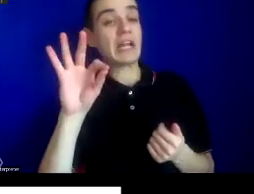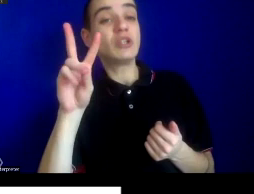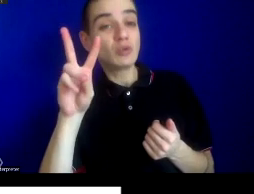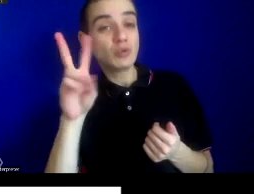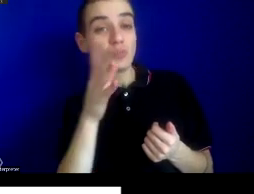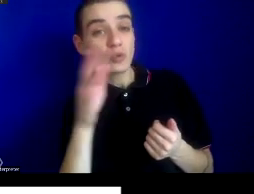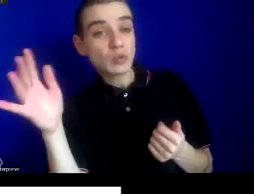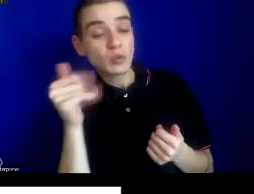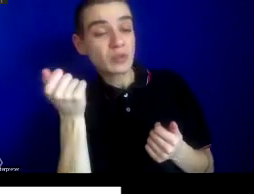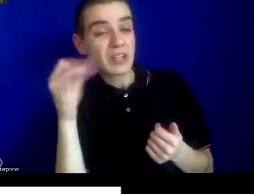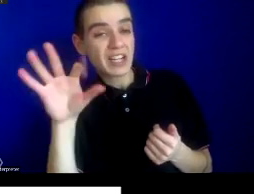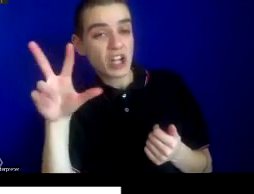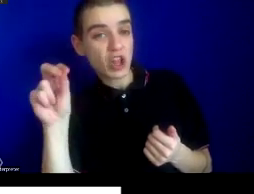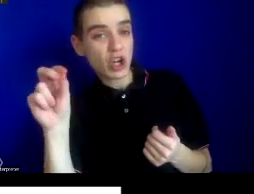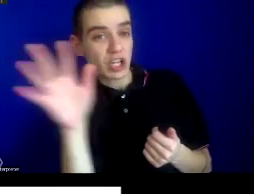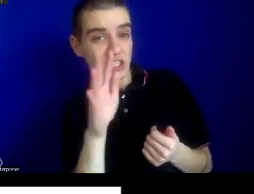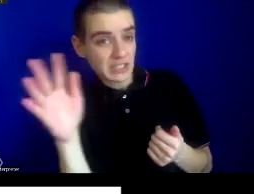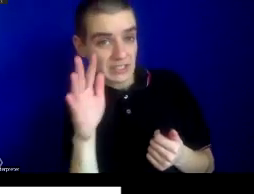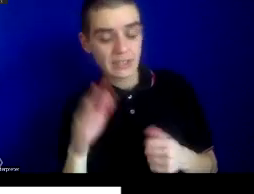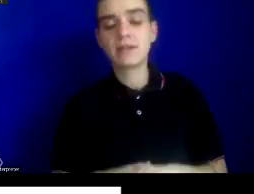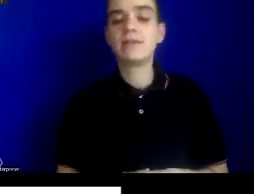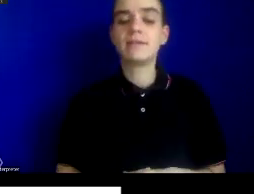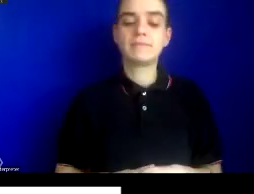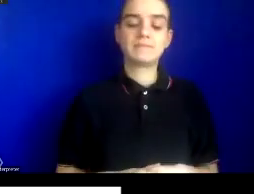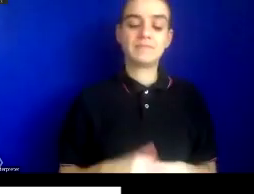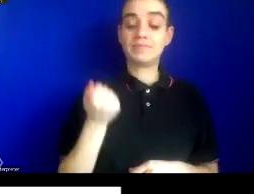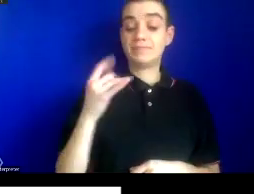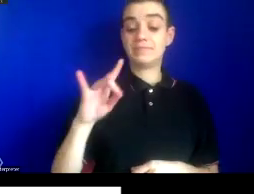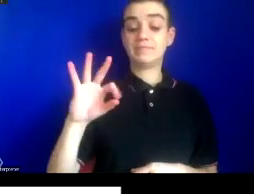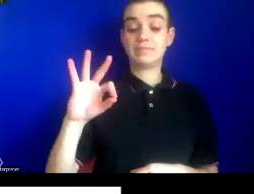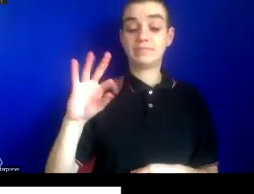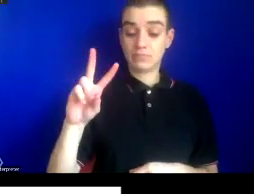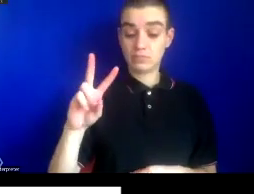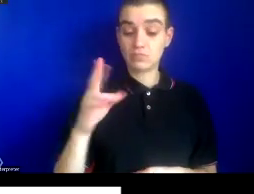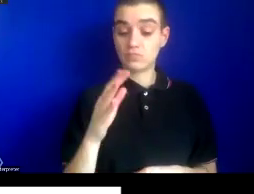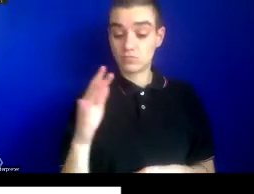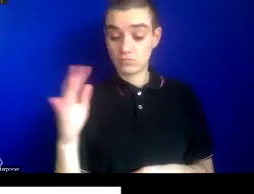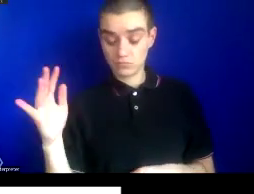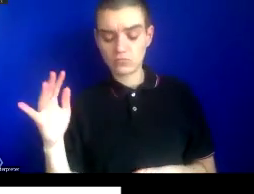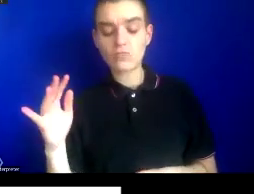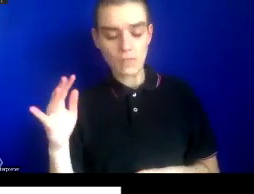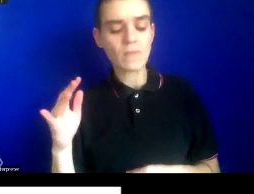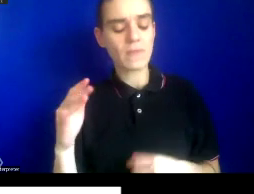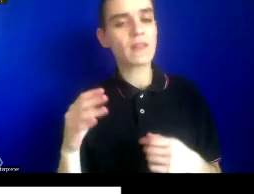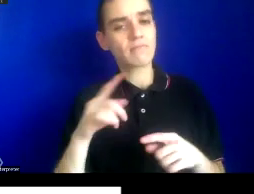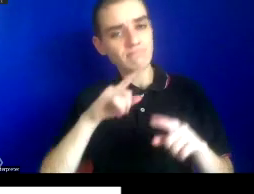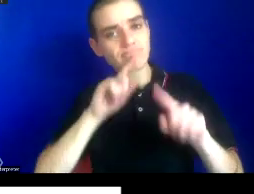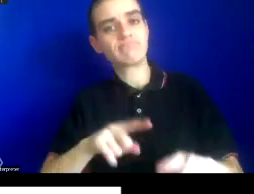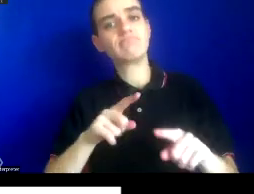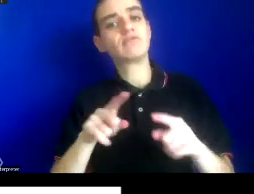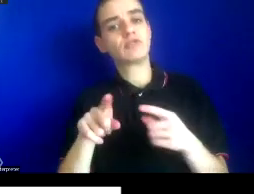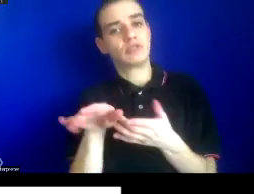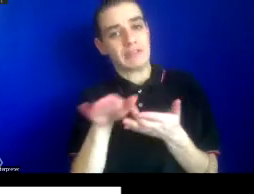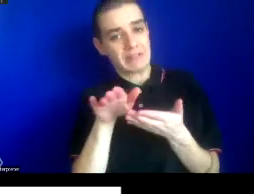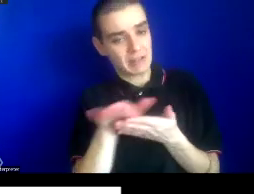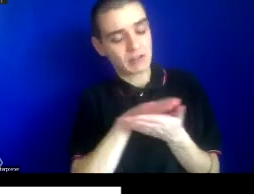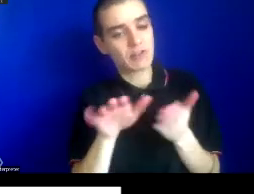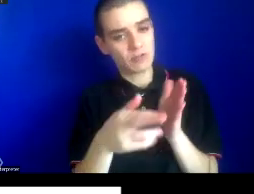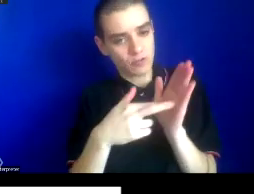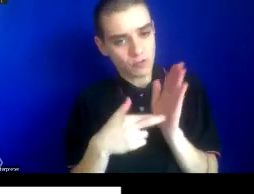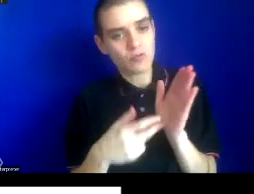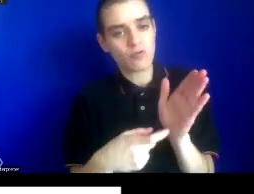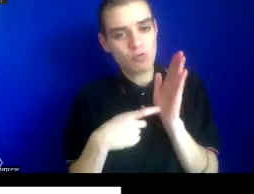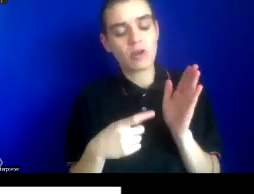Under the International Sanitary Conventions from 1892 to 1938, Muslim pilgrims traveling from India were perceived in Europe as a particular